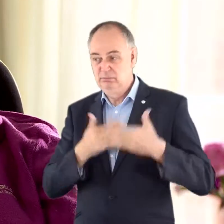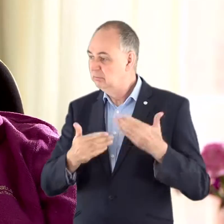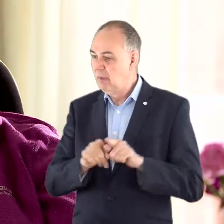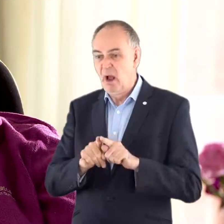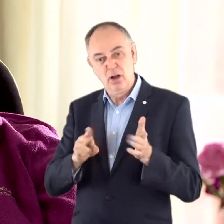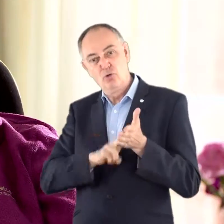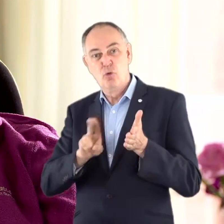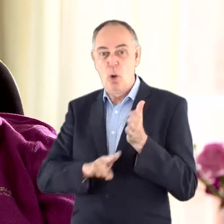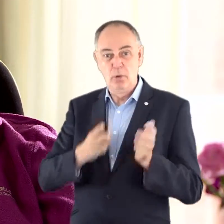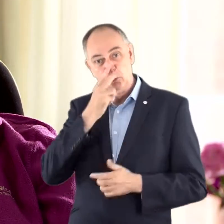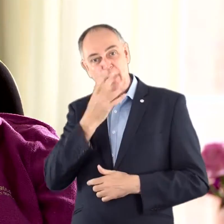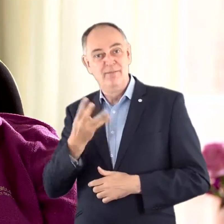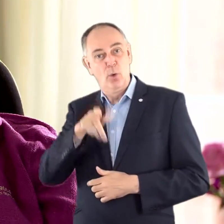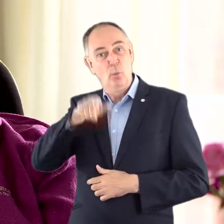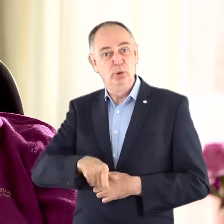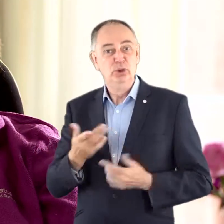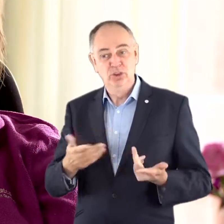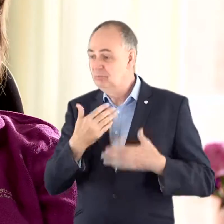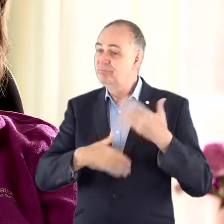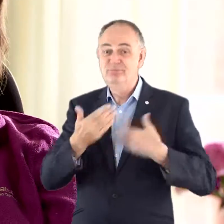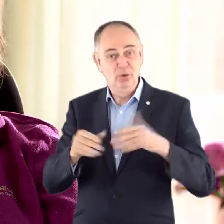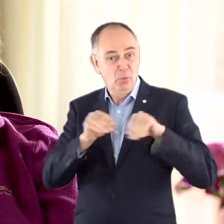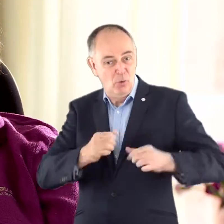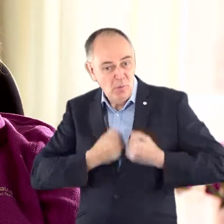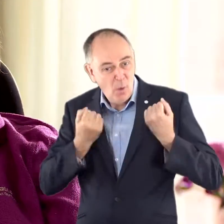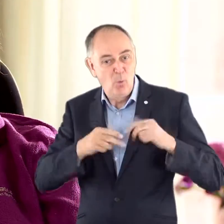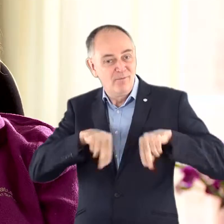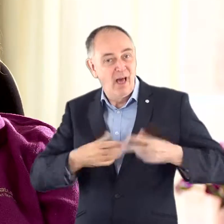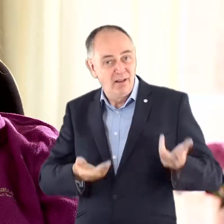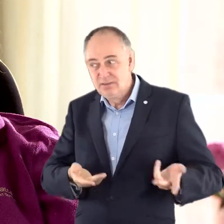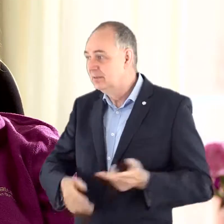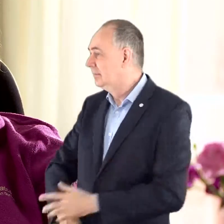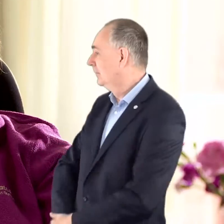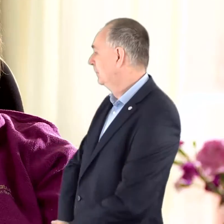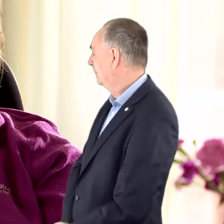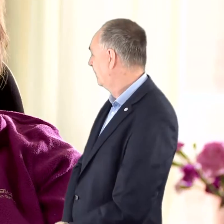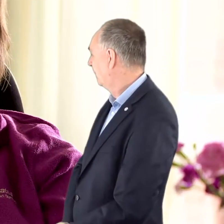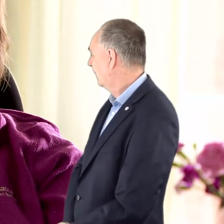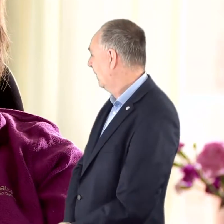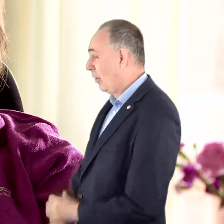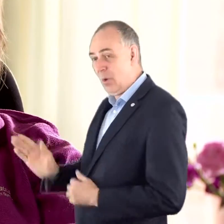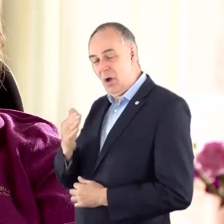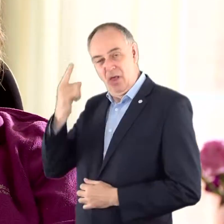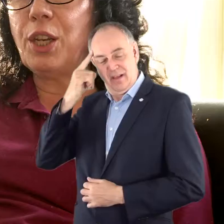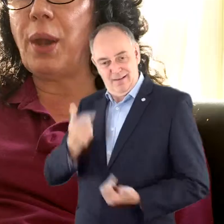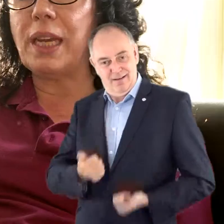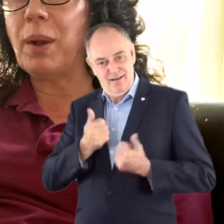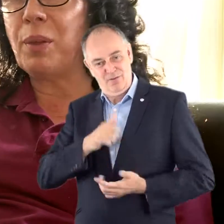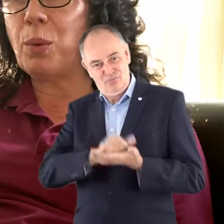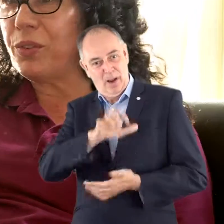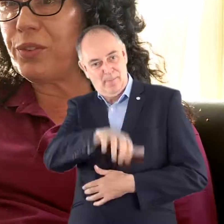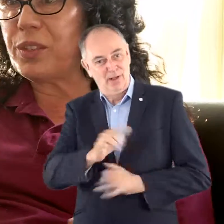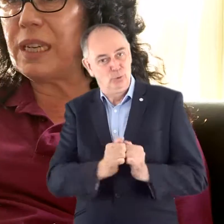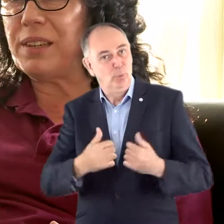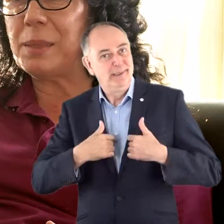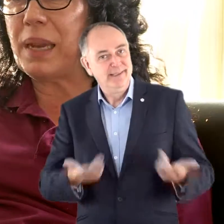They love the flat, they love the location and they love the fact that I'm settling in here now. You know anyone